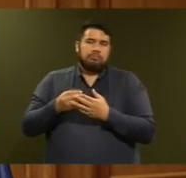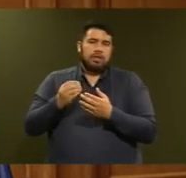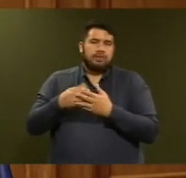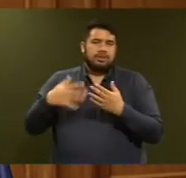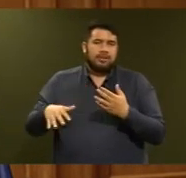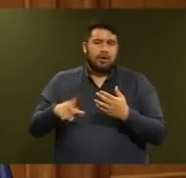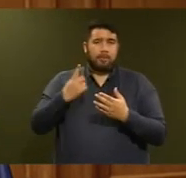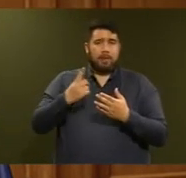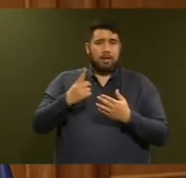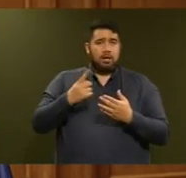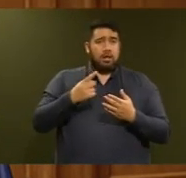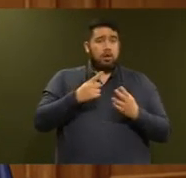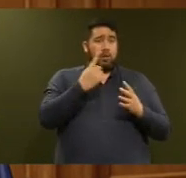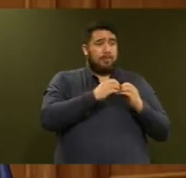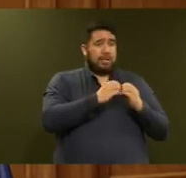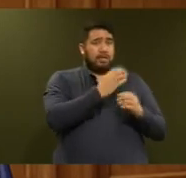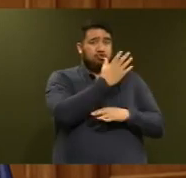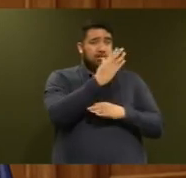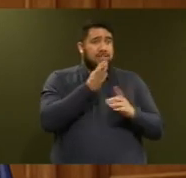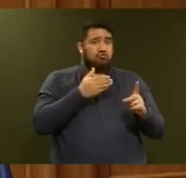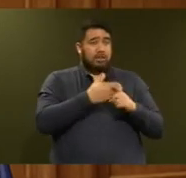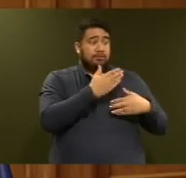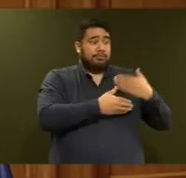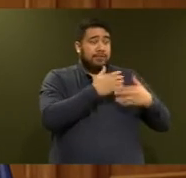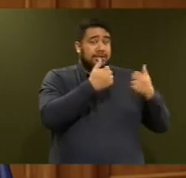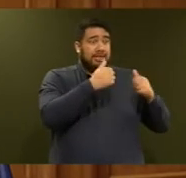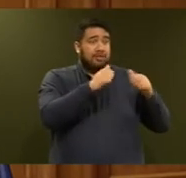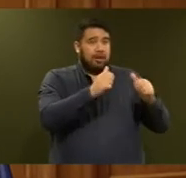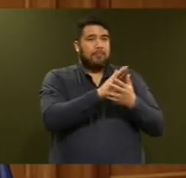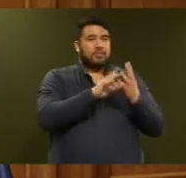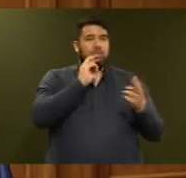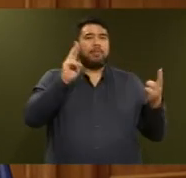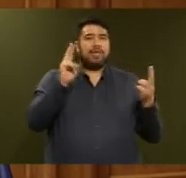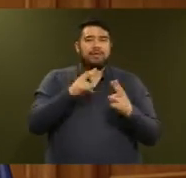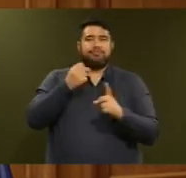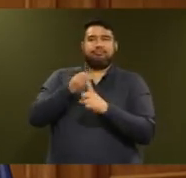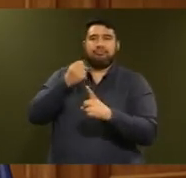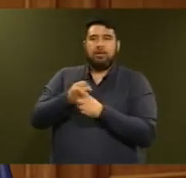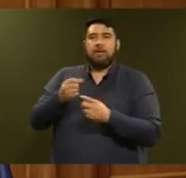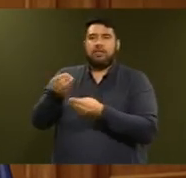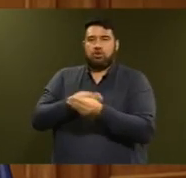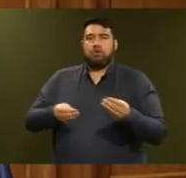Billion Tree Strategy, the less the financial impossible be on other segments of the economy.